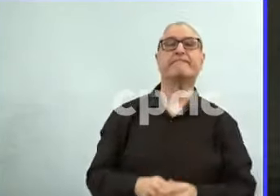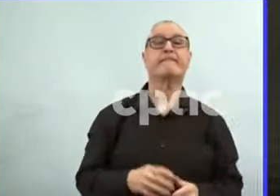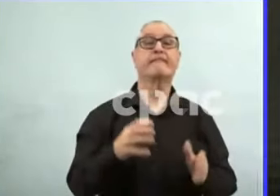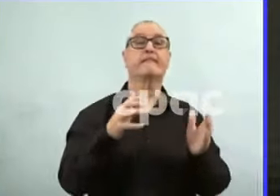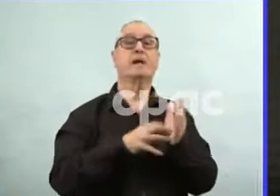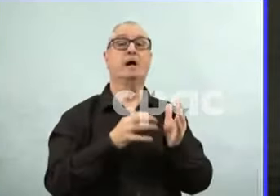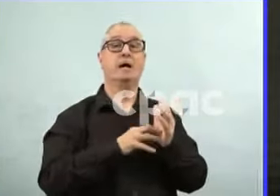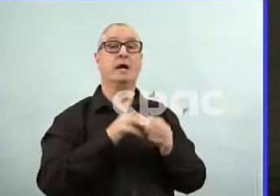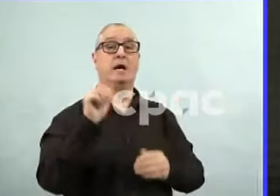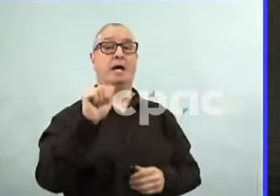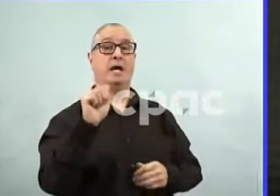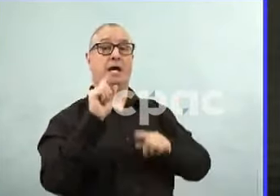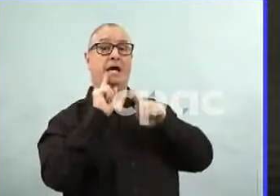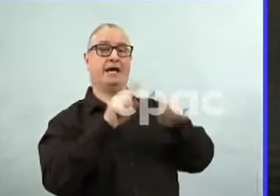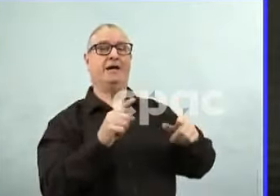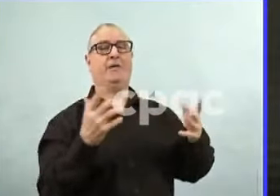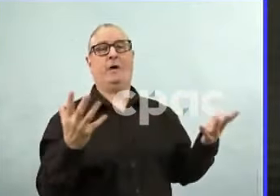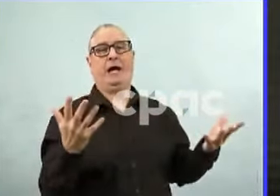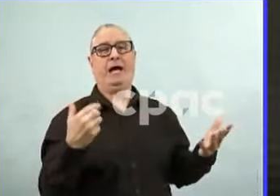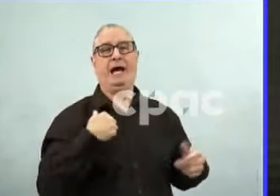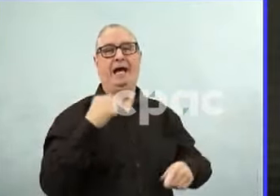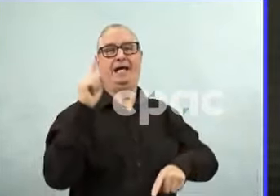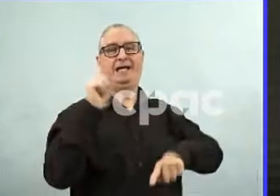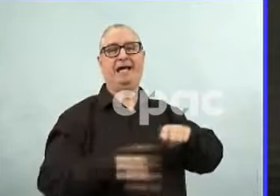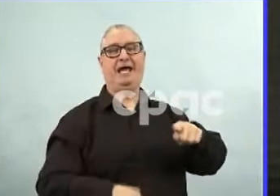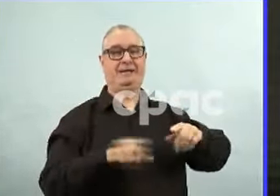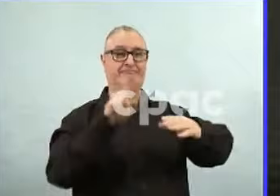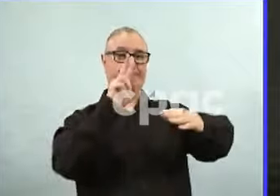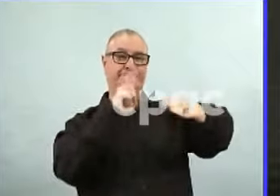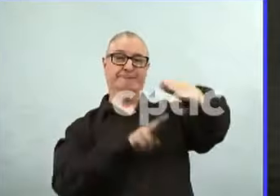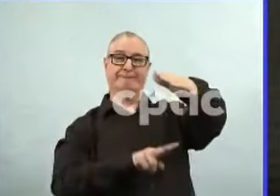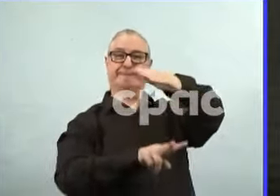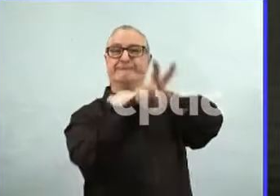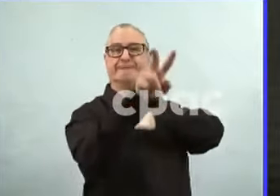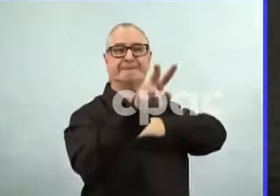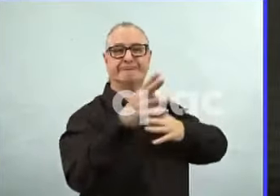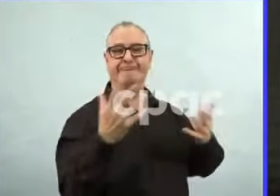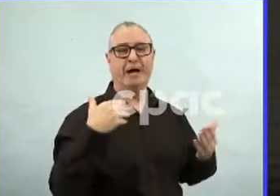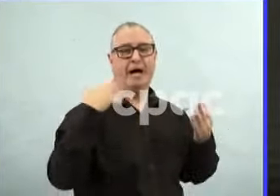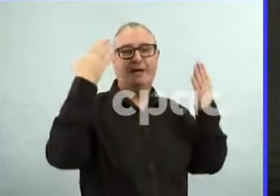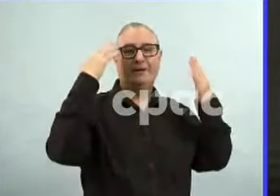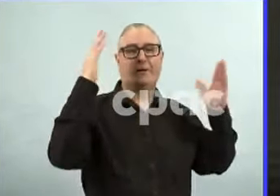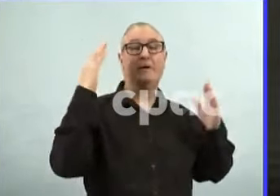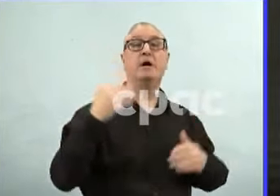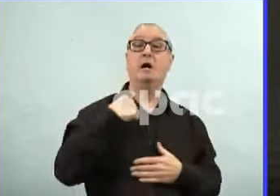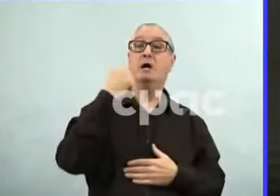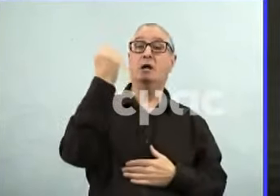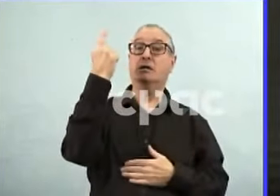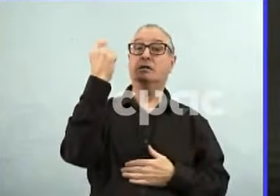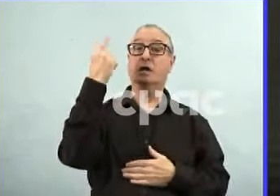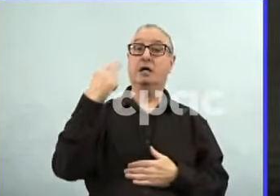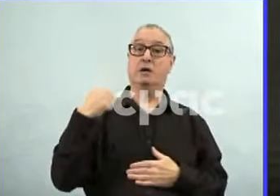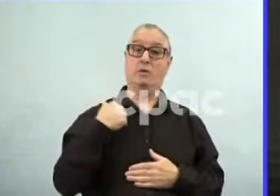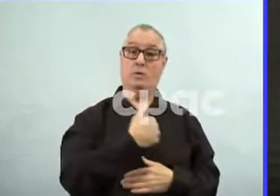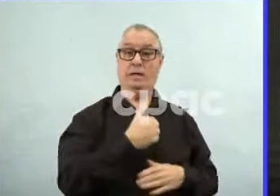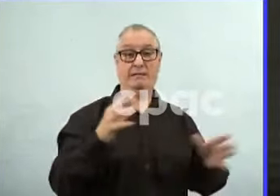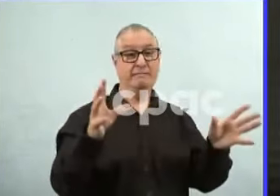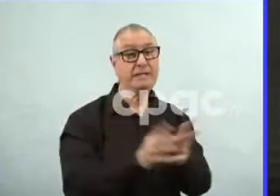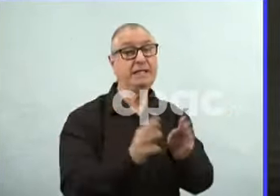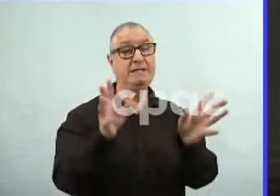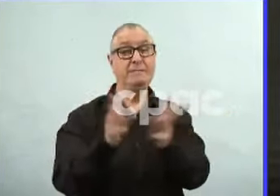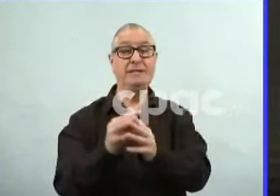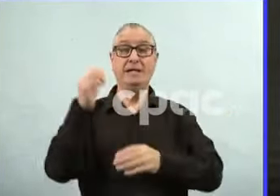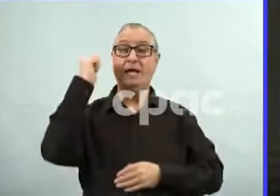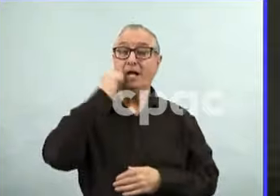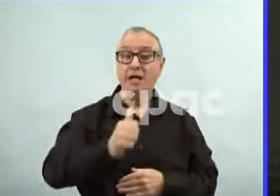We had a meeting on it this morning. We'll continue to have daily meetings on this as well. We have conversations every day looking at that data as it comes in. And, again, we want the least